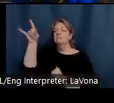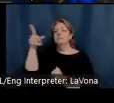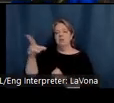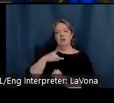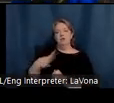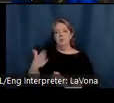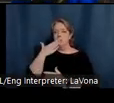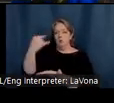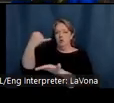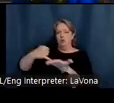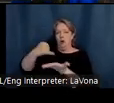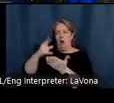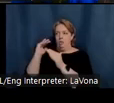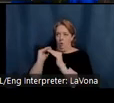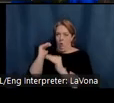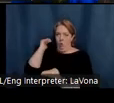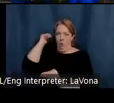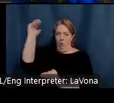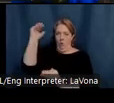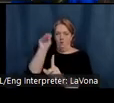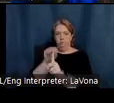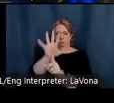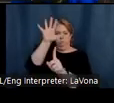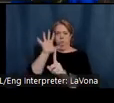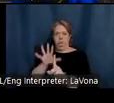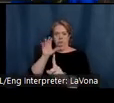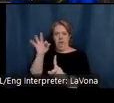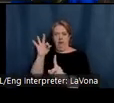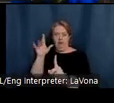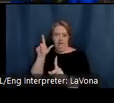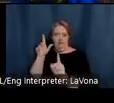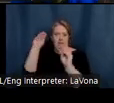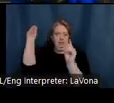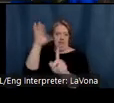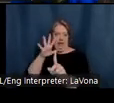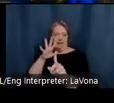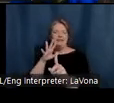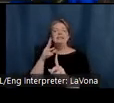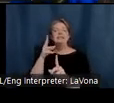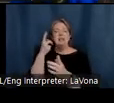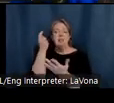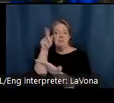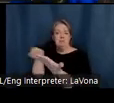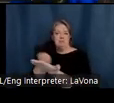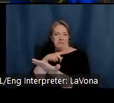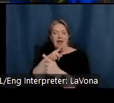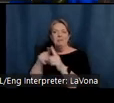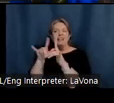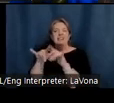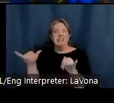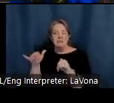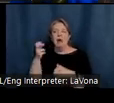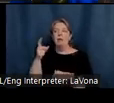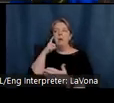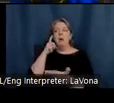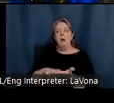overly scientific objectification of light, he welcomed the French Impressionists as liberators from the